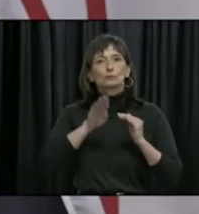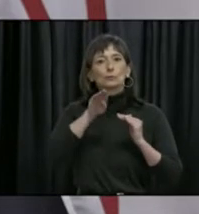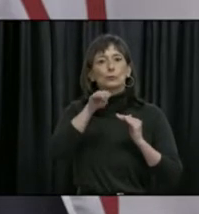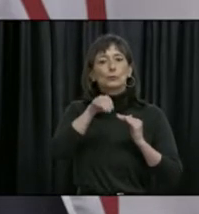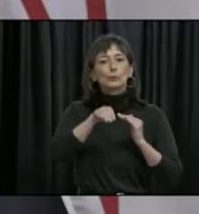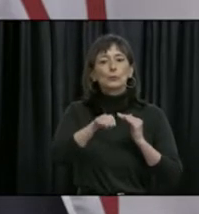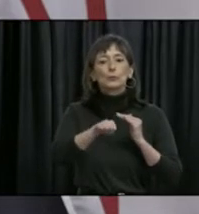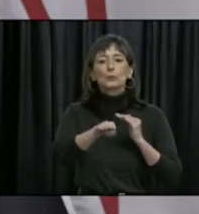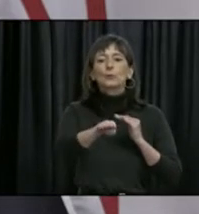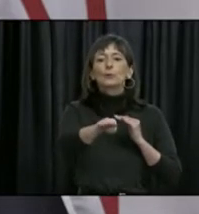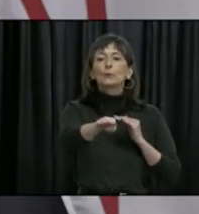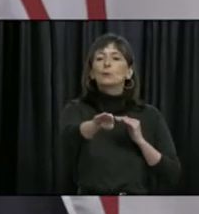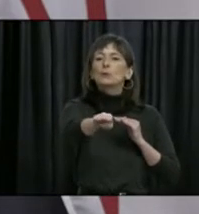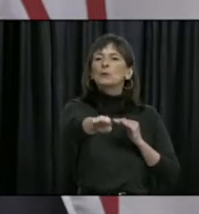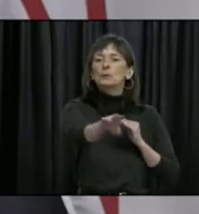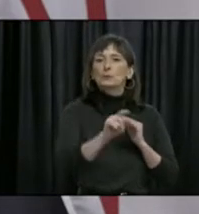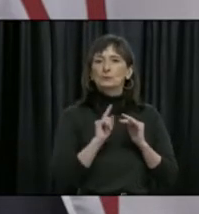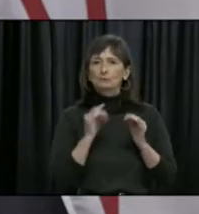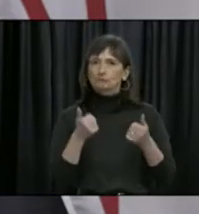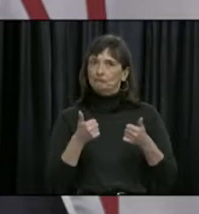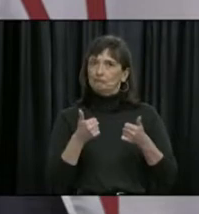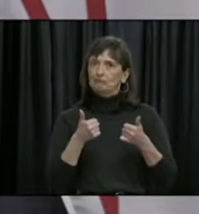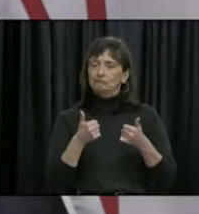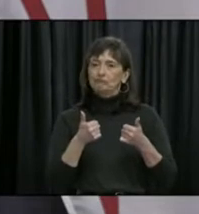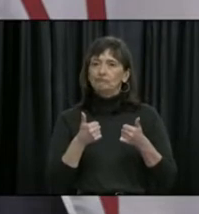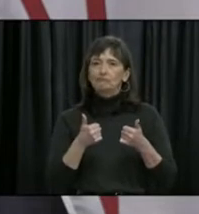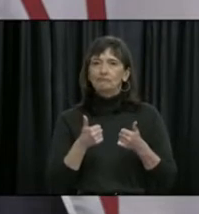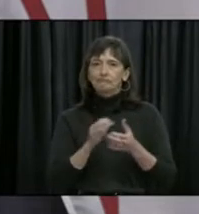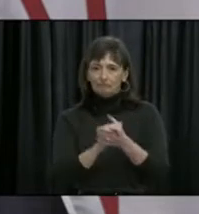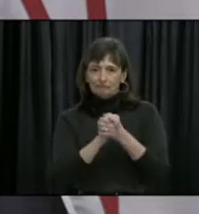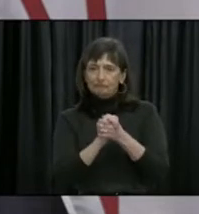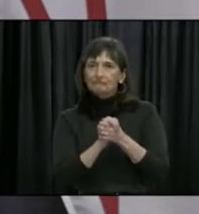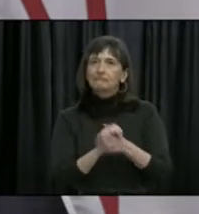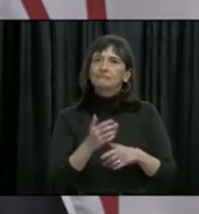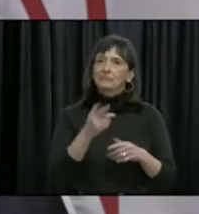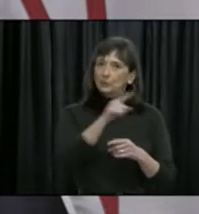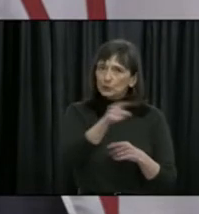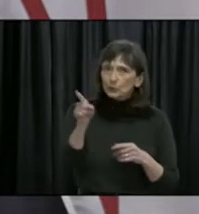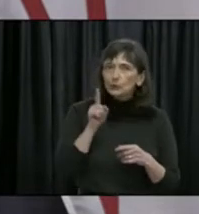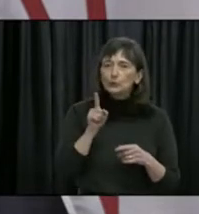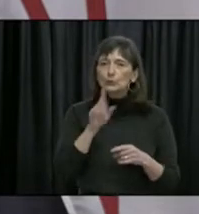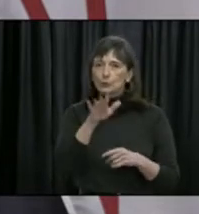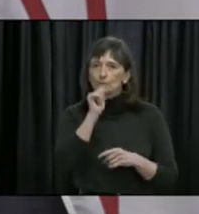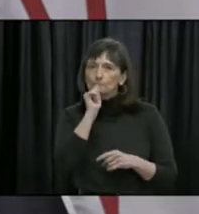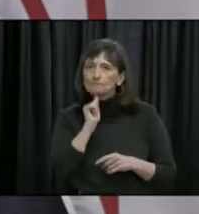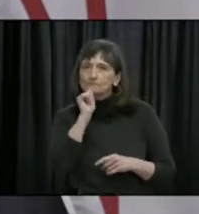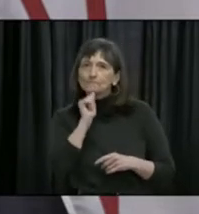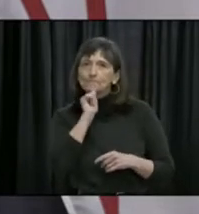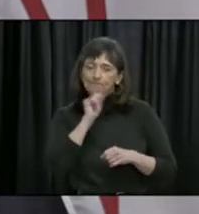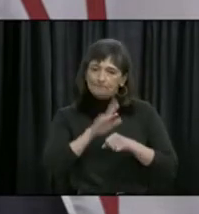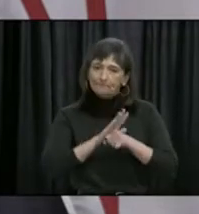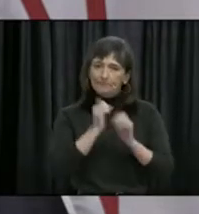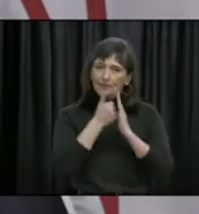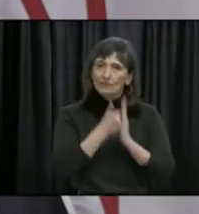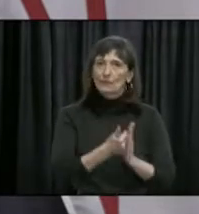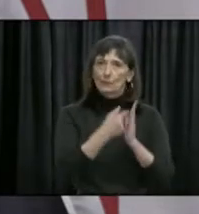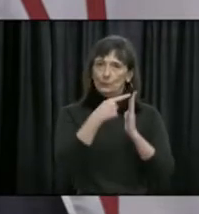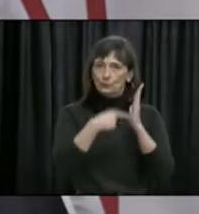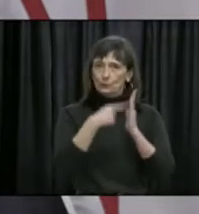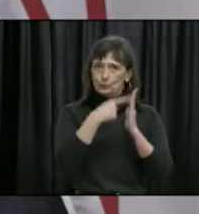This is no small victory and is directly attributable to the unwavering fortitude and commitment of each of us.